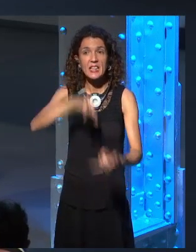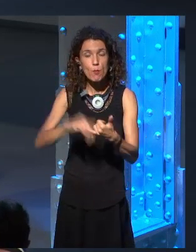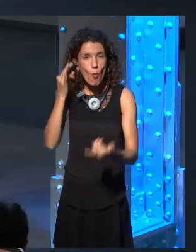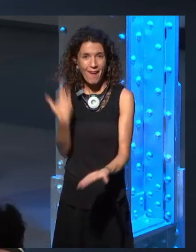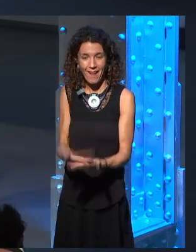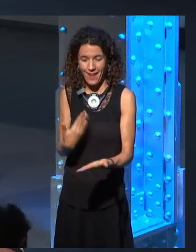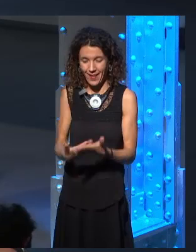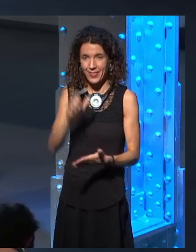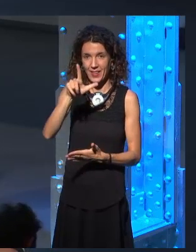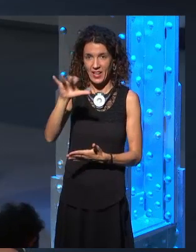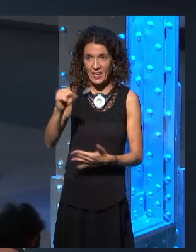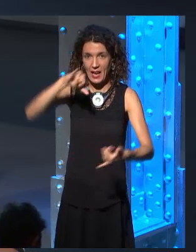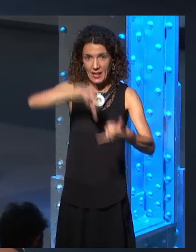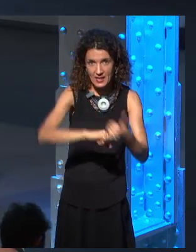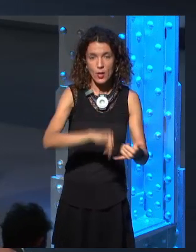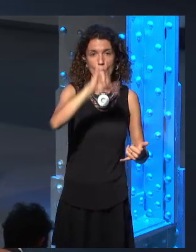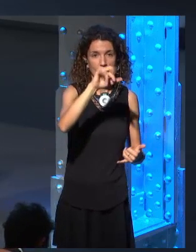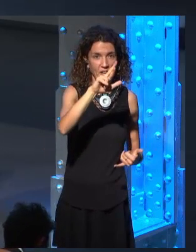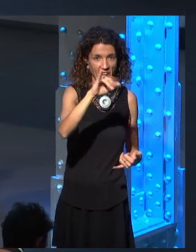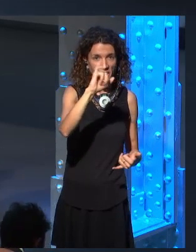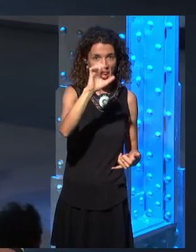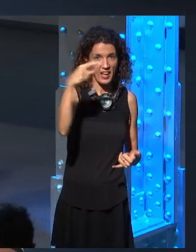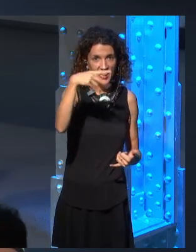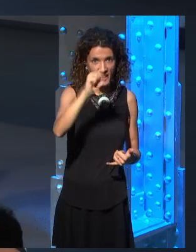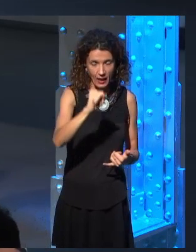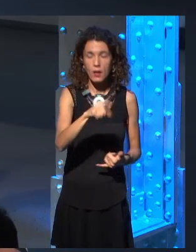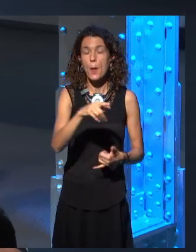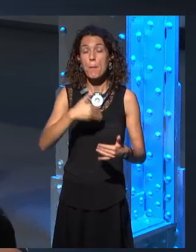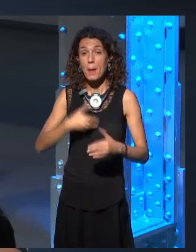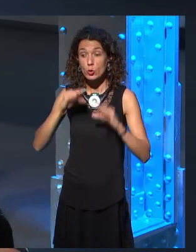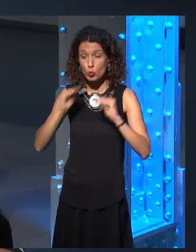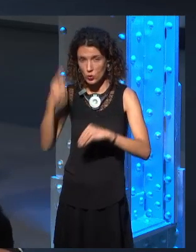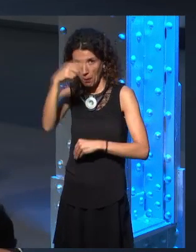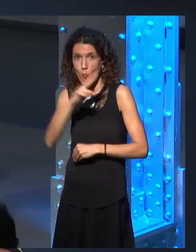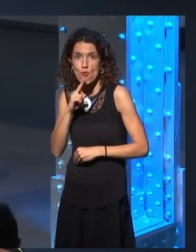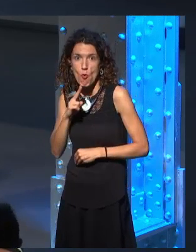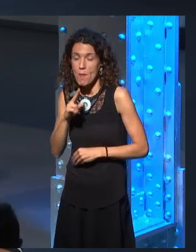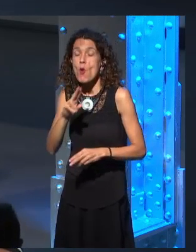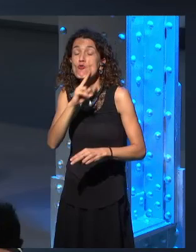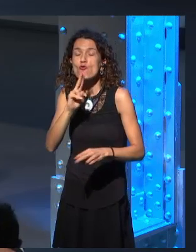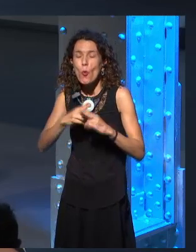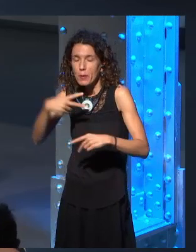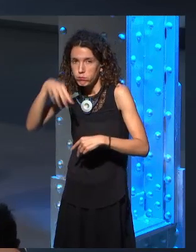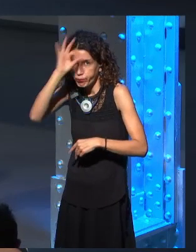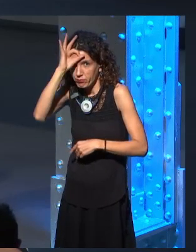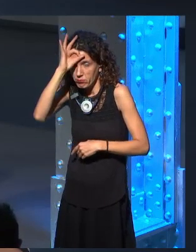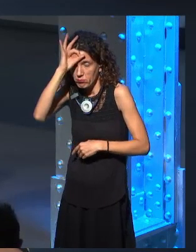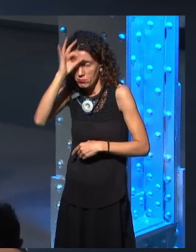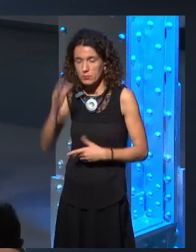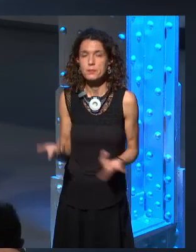don't have her name. We don't know anything about their father. Even though he's mentioned, her concert is mentioned in A Storm of Swords in passing.